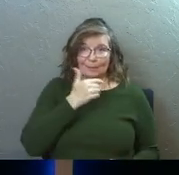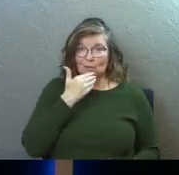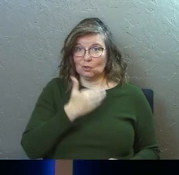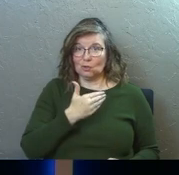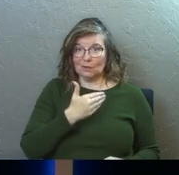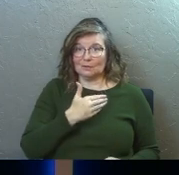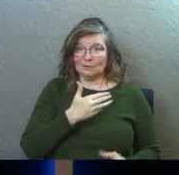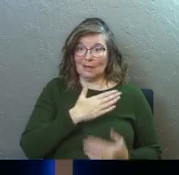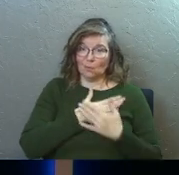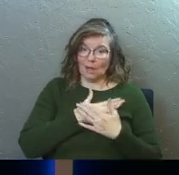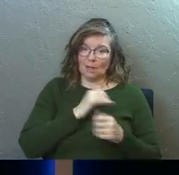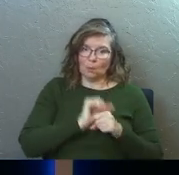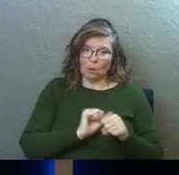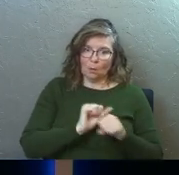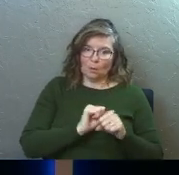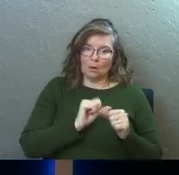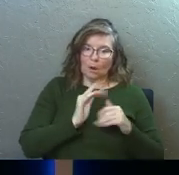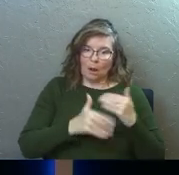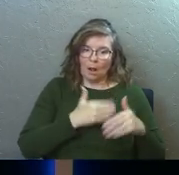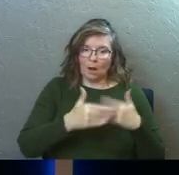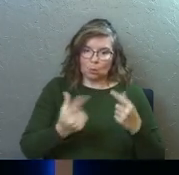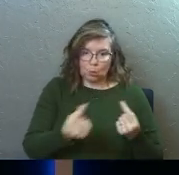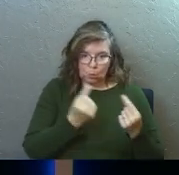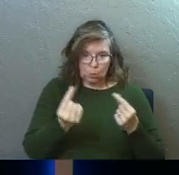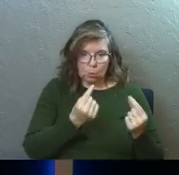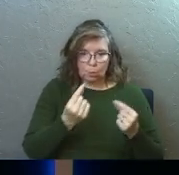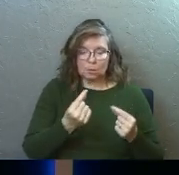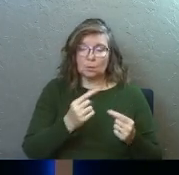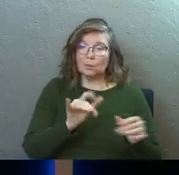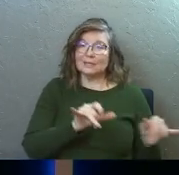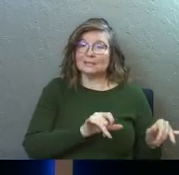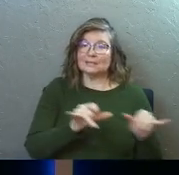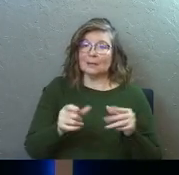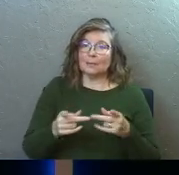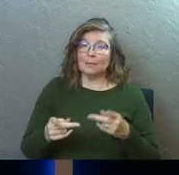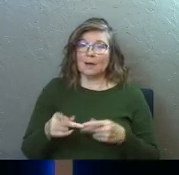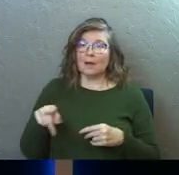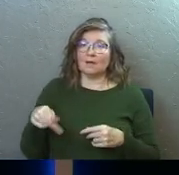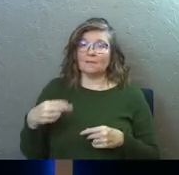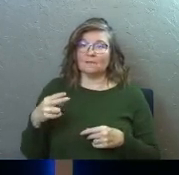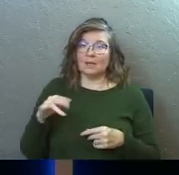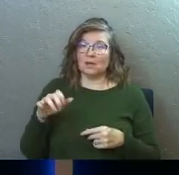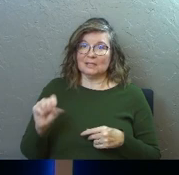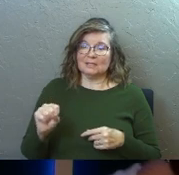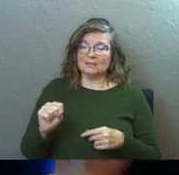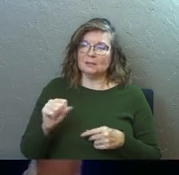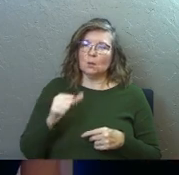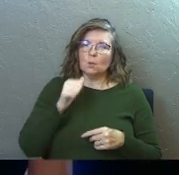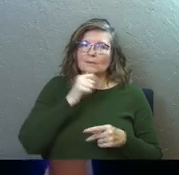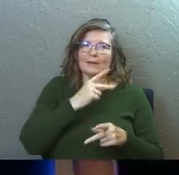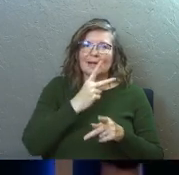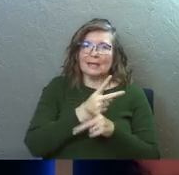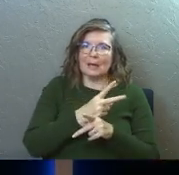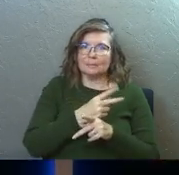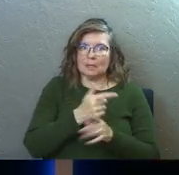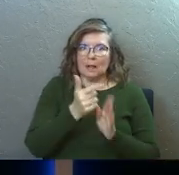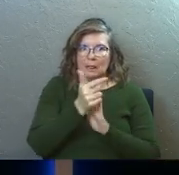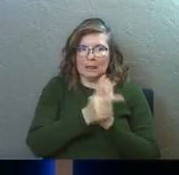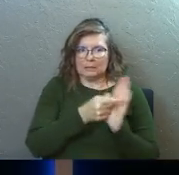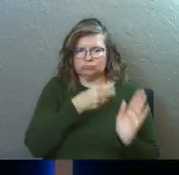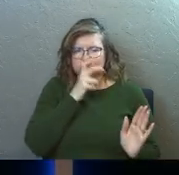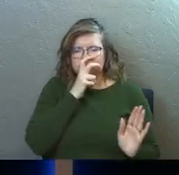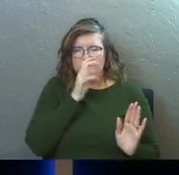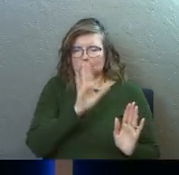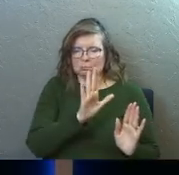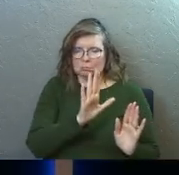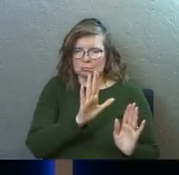great at it. We're actually in a similar spot to the Pharisees, not in the sense that we have kept the Sabbath so much